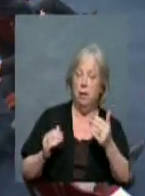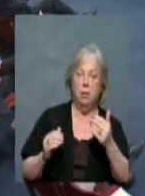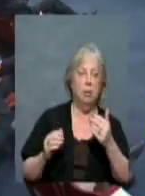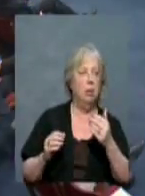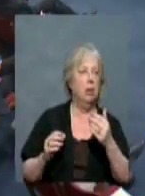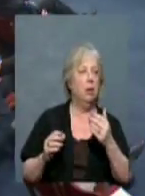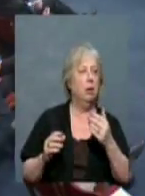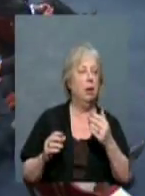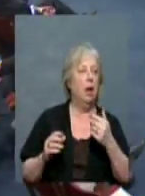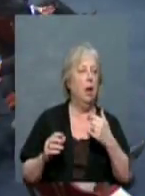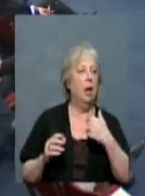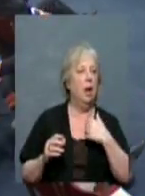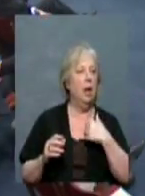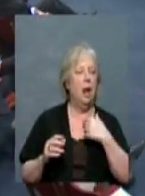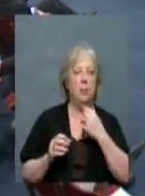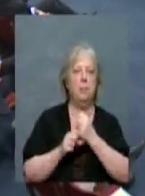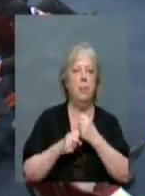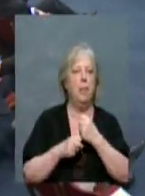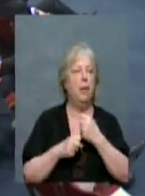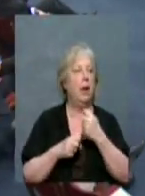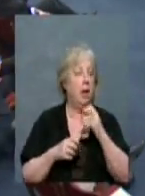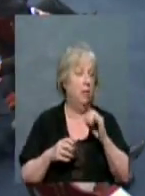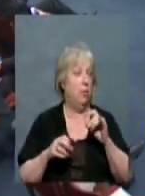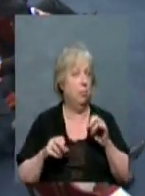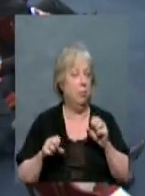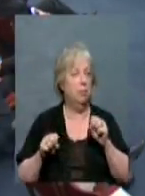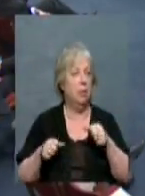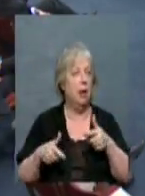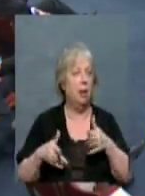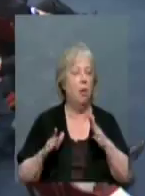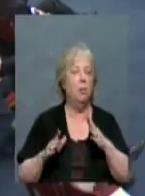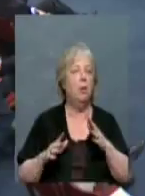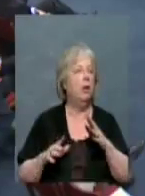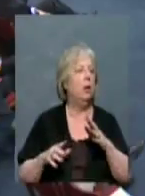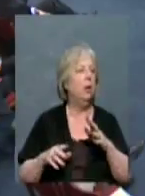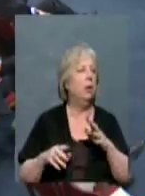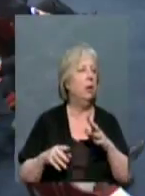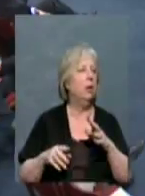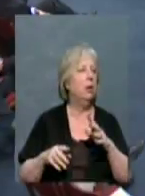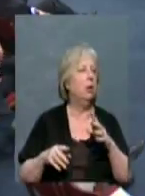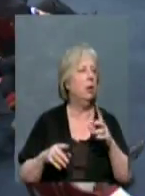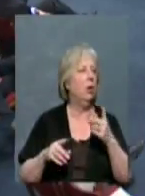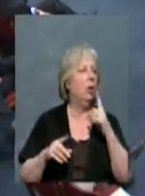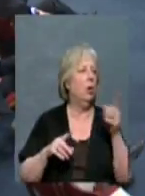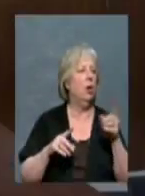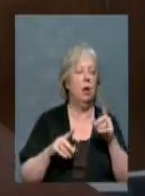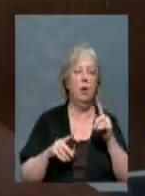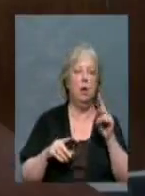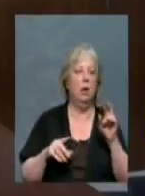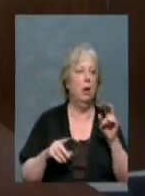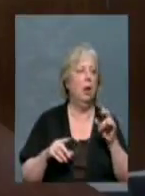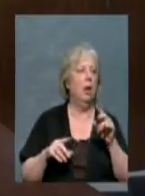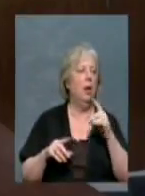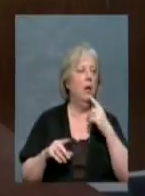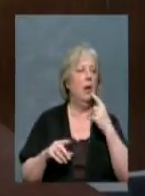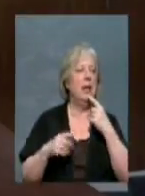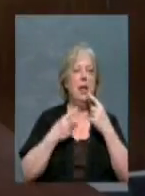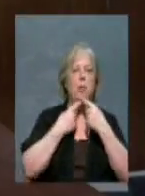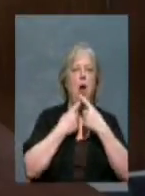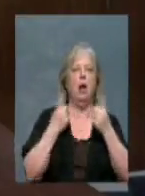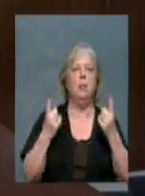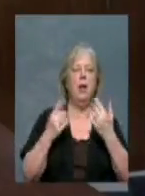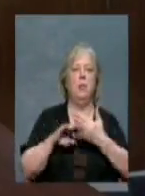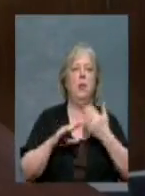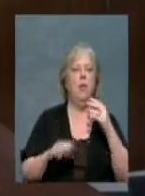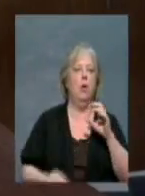think... Yes, if that's permissible, yes. When I read the proclamation... if stand aside for just a moment, please. I read the proclamation earlier. Mr.